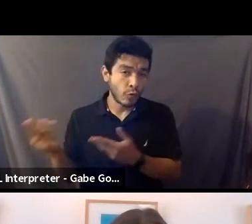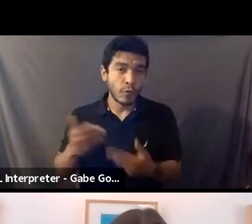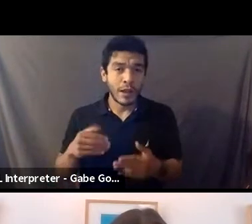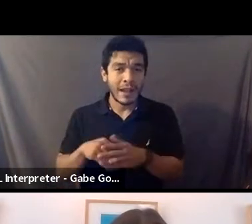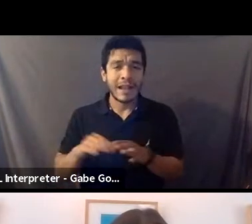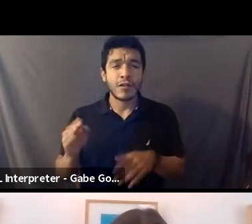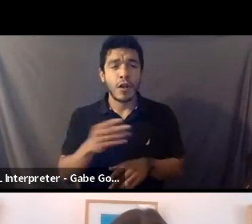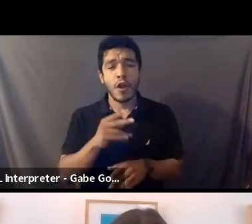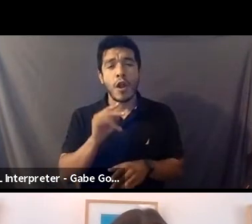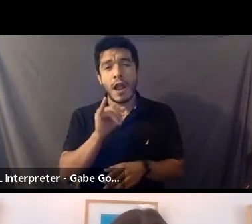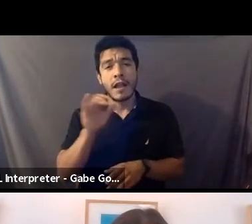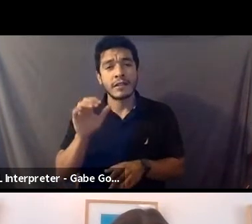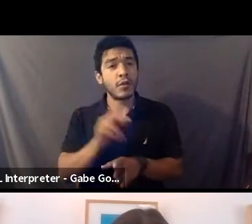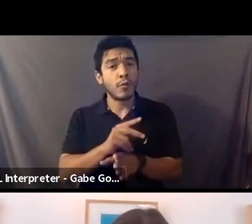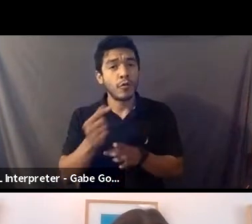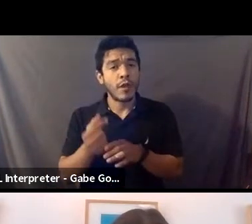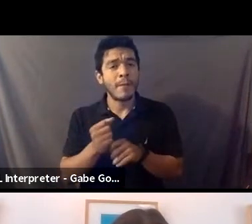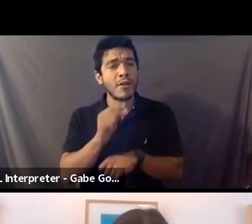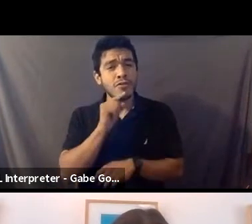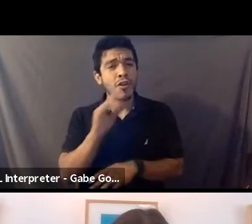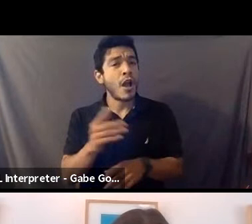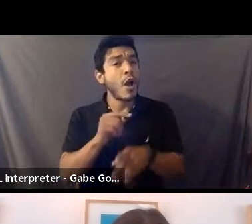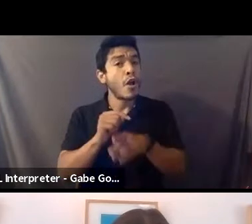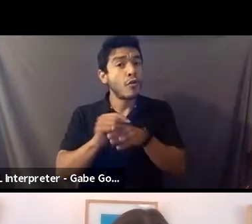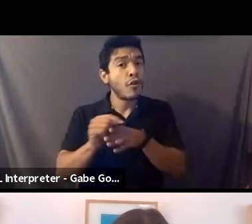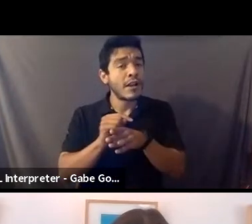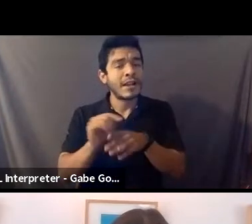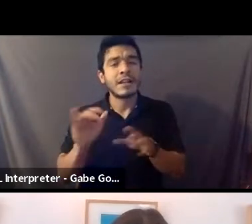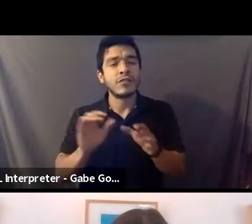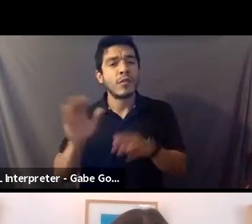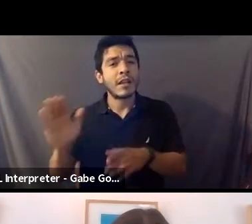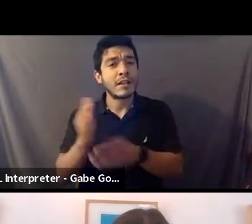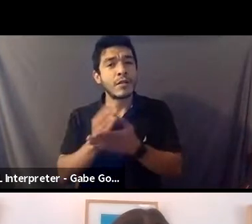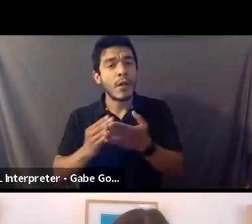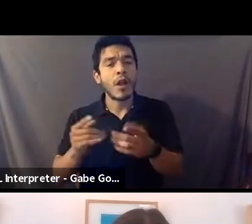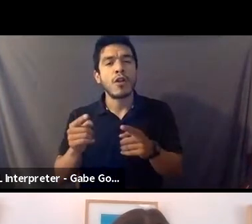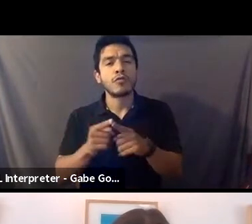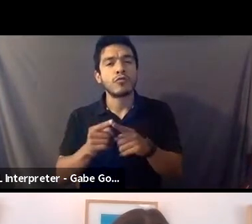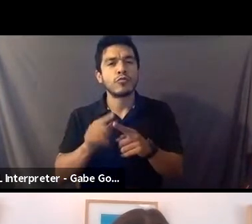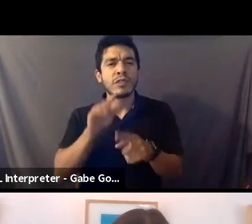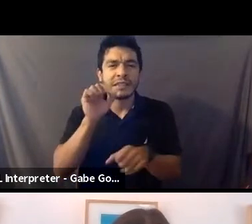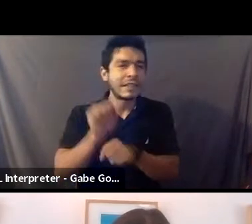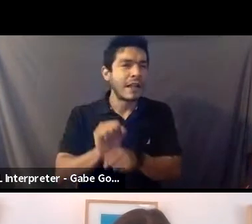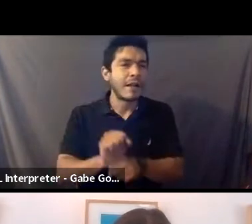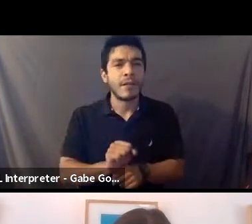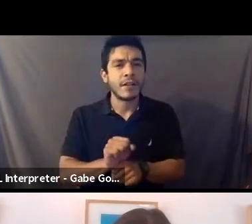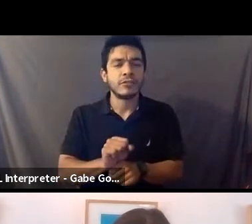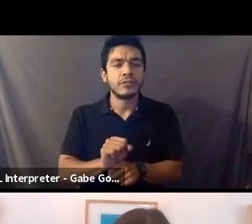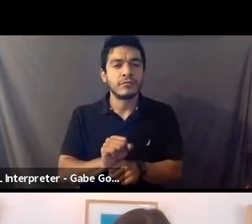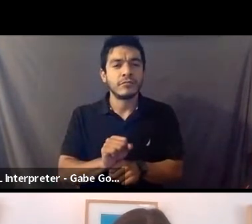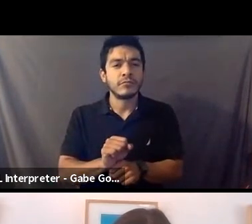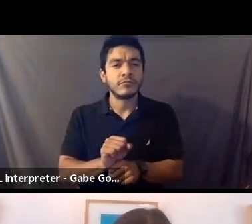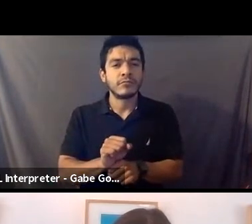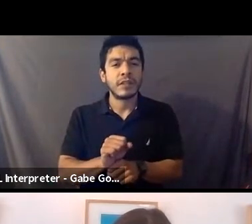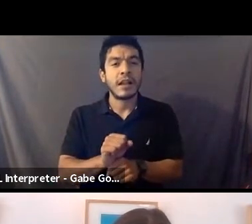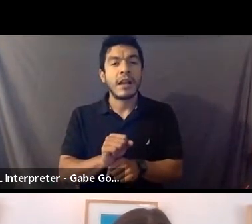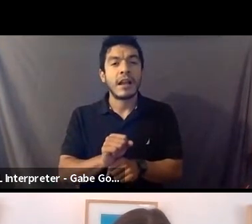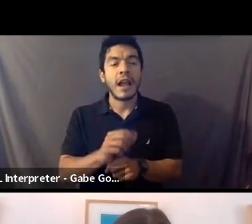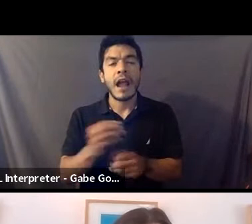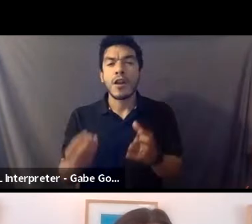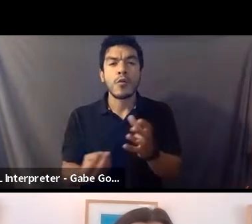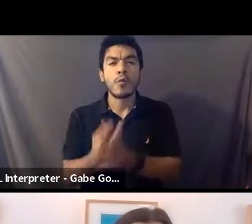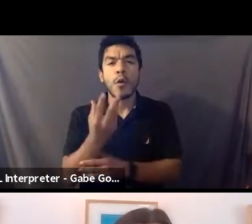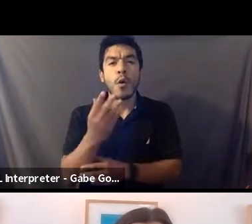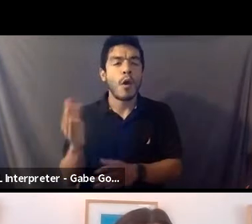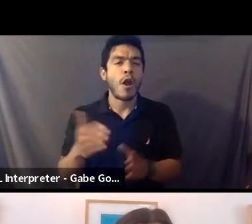into those programs and ensuring that the training is doing its part to establish, uh, the, an expanded pipeline and to